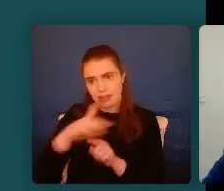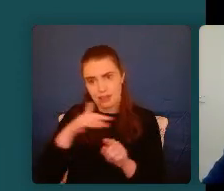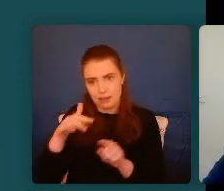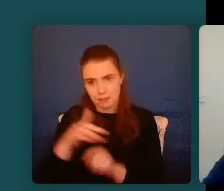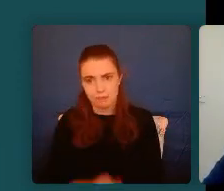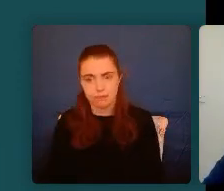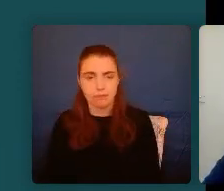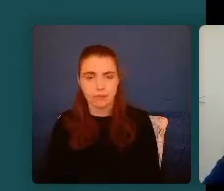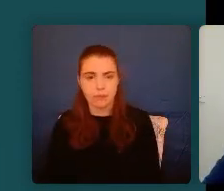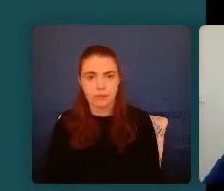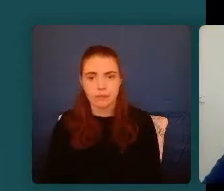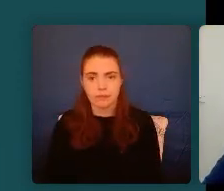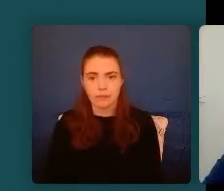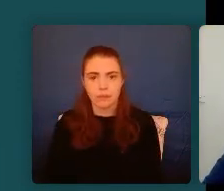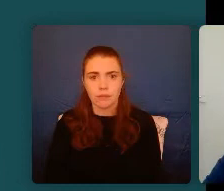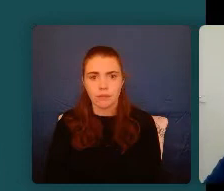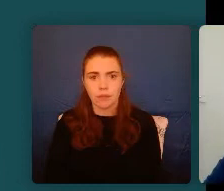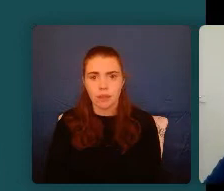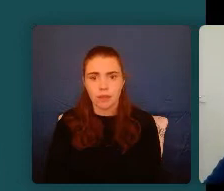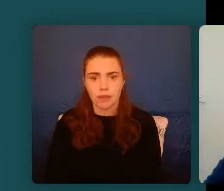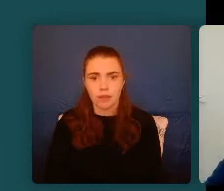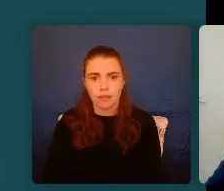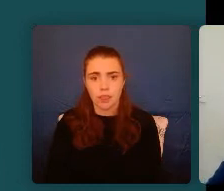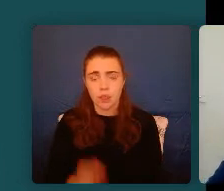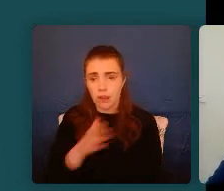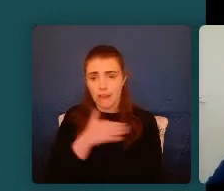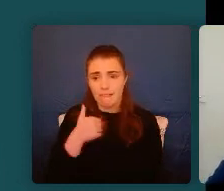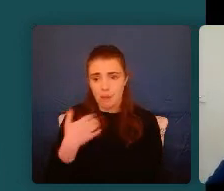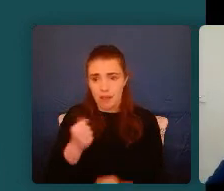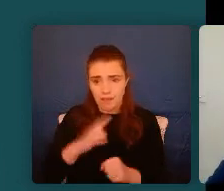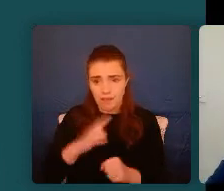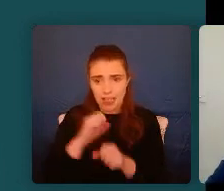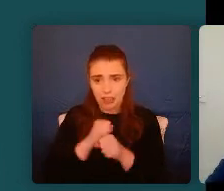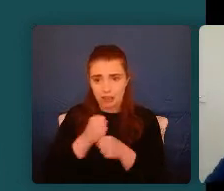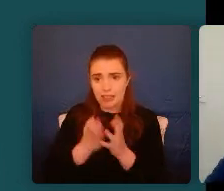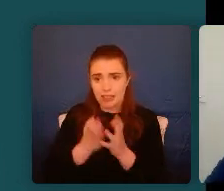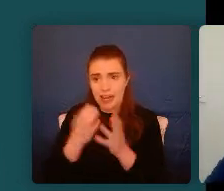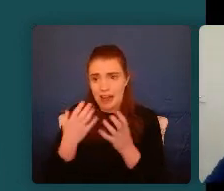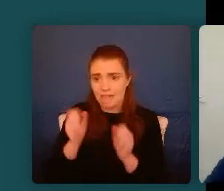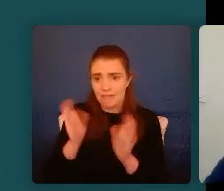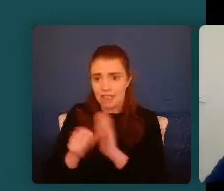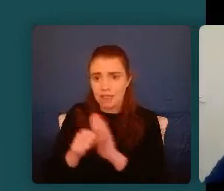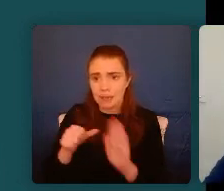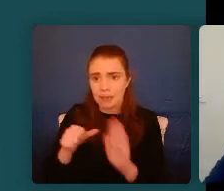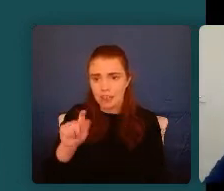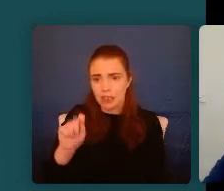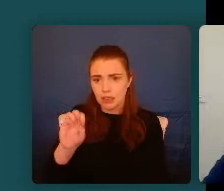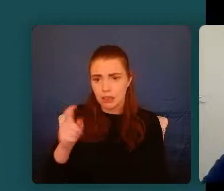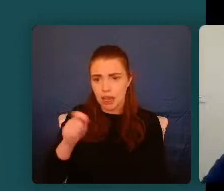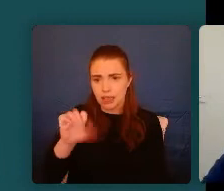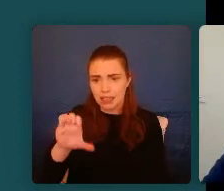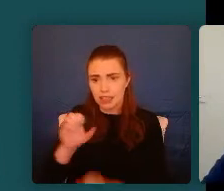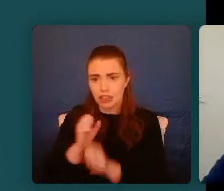So one of the things that happens when we are overly stressed and we encounter toxic stress and ACEs is that we get an increase in adrenaline.